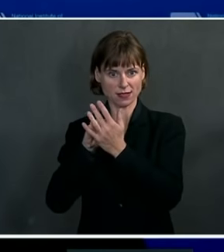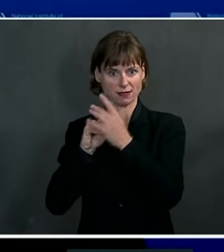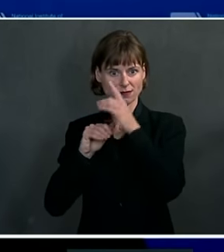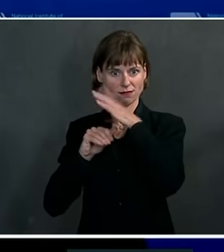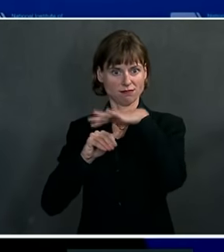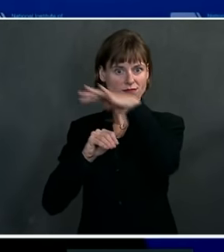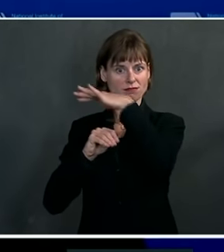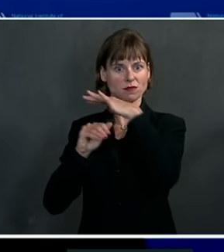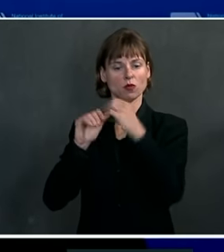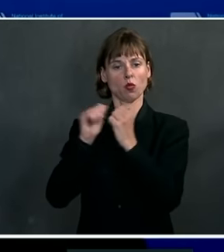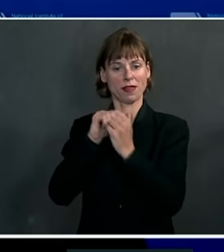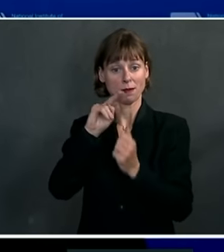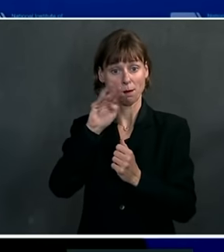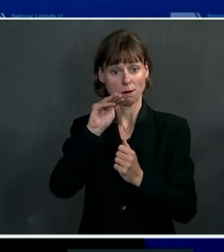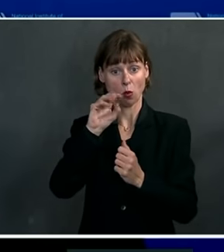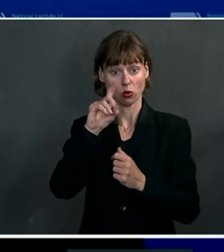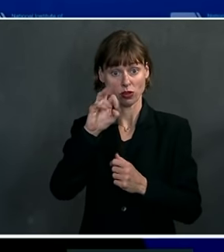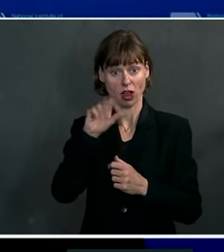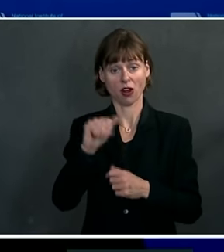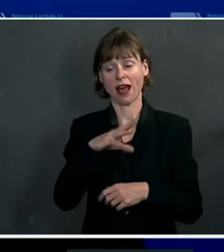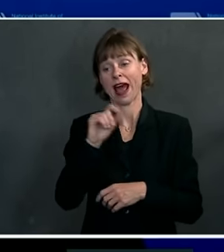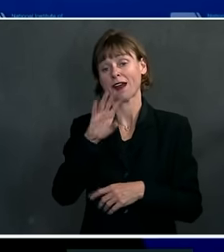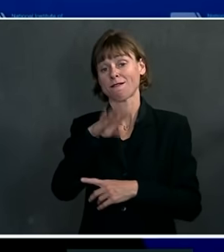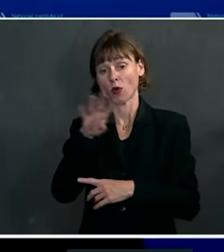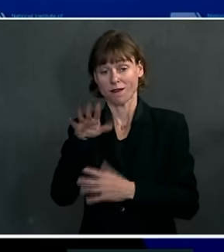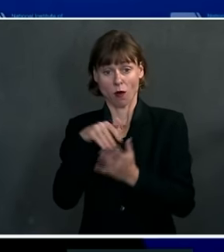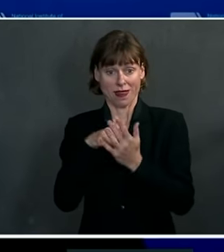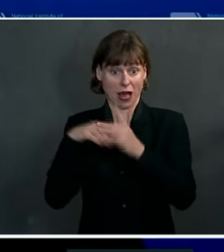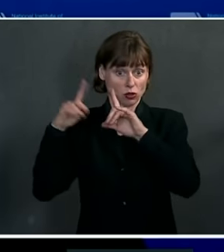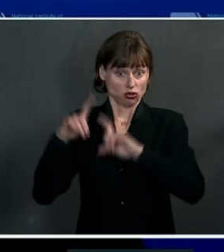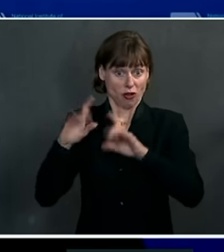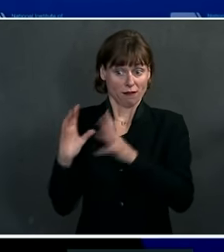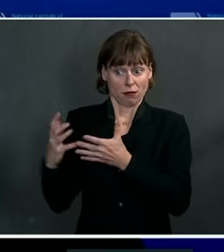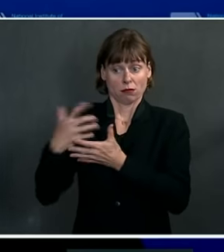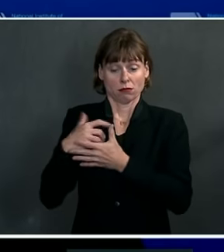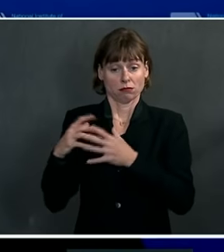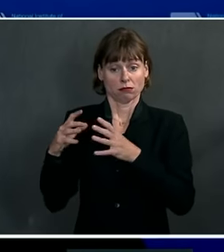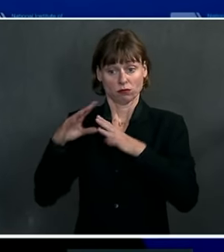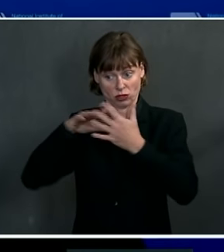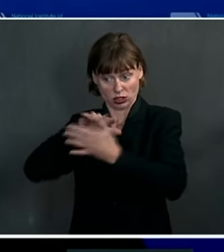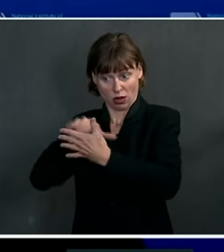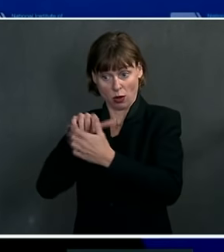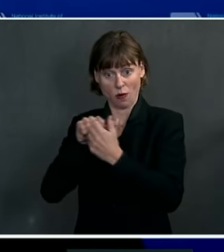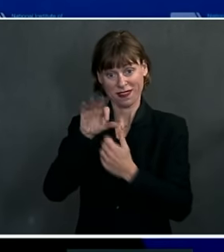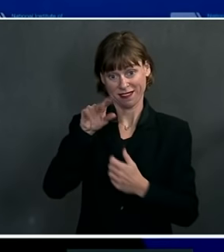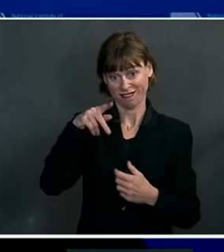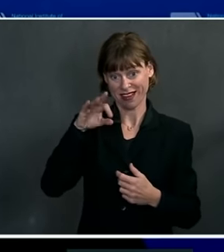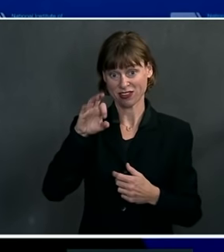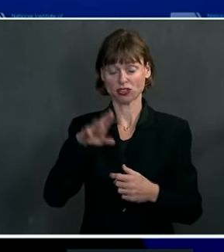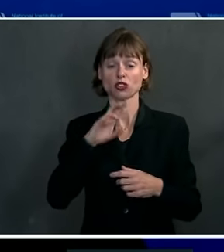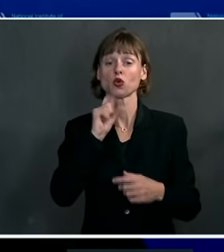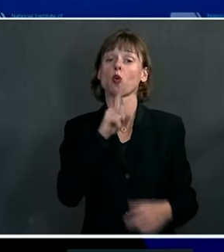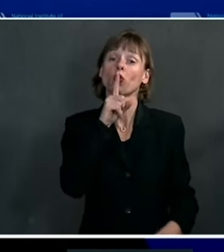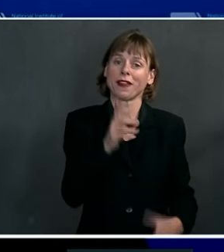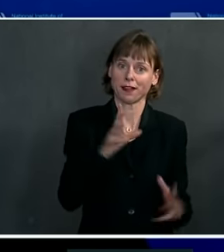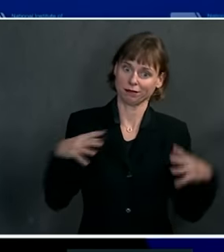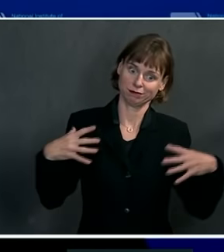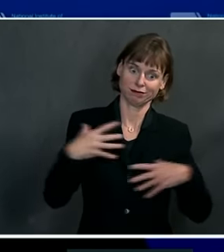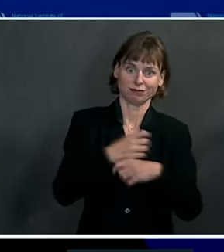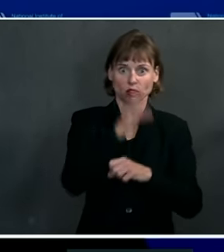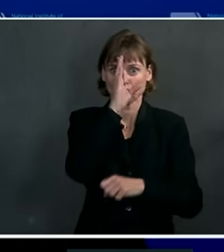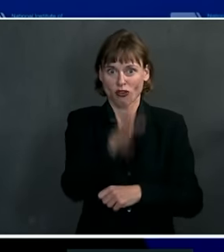with Moderna and the 44,000 trial that we did with Pfizer. So in direct answer to your question,